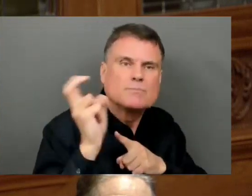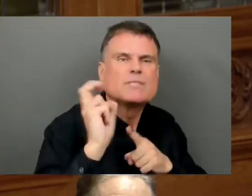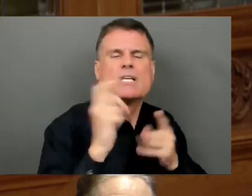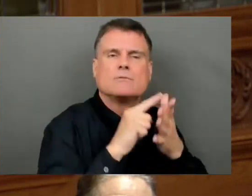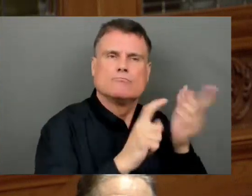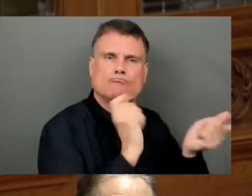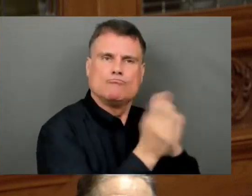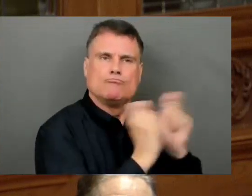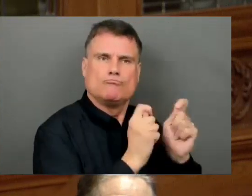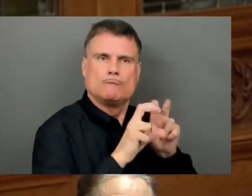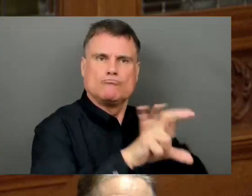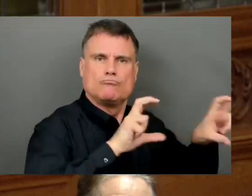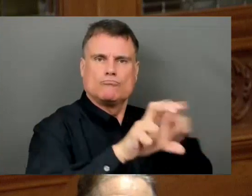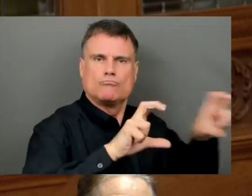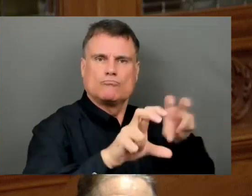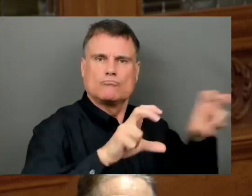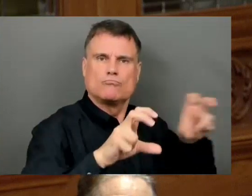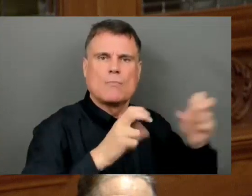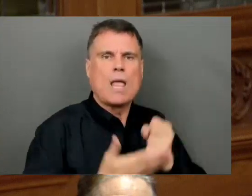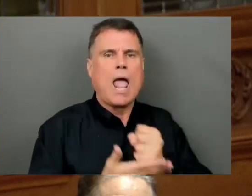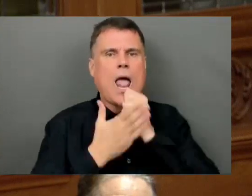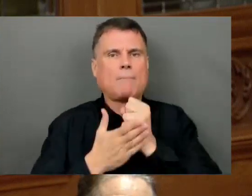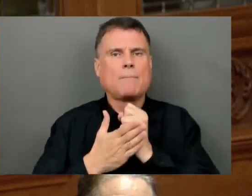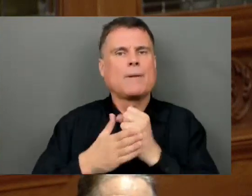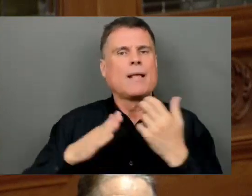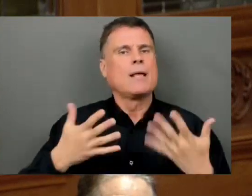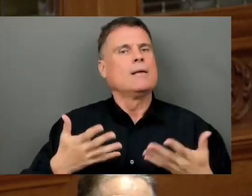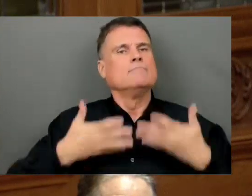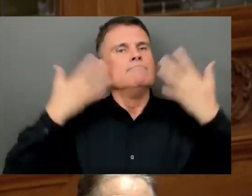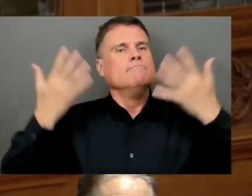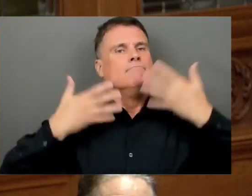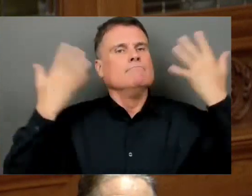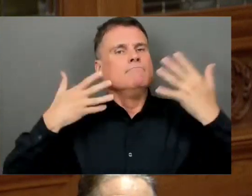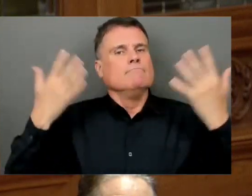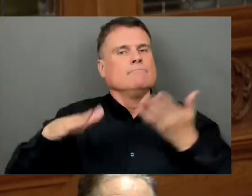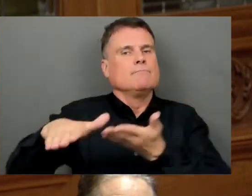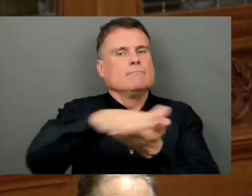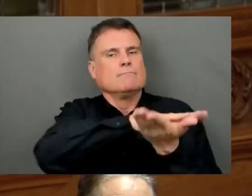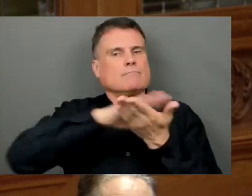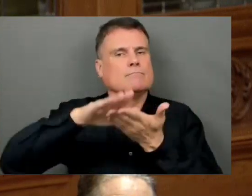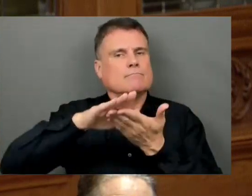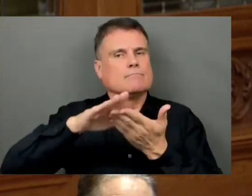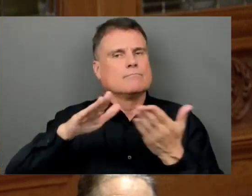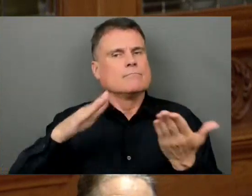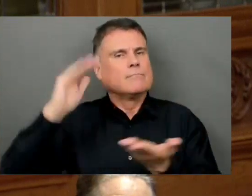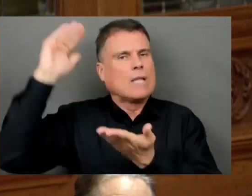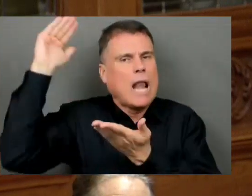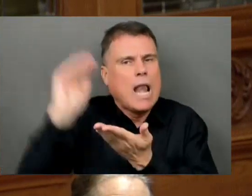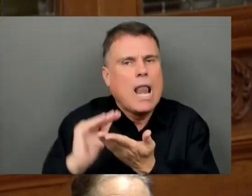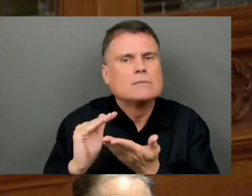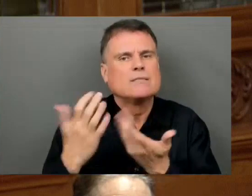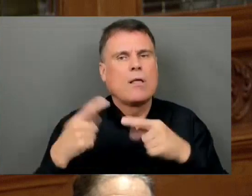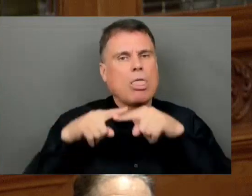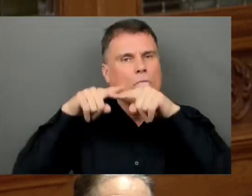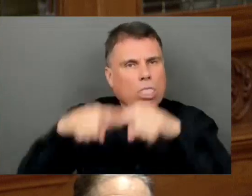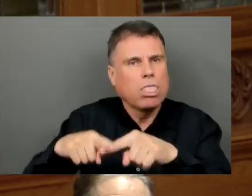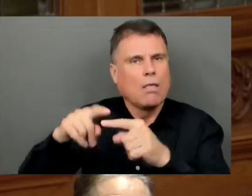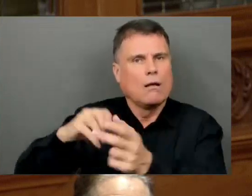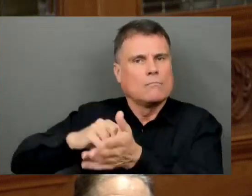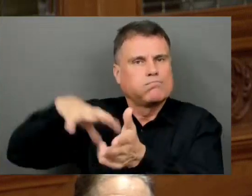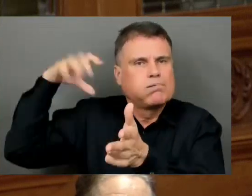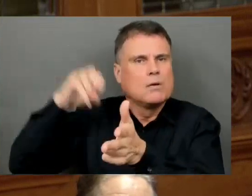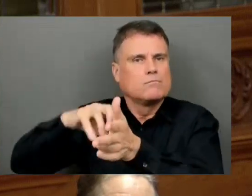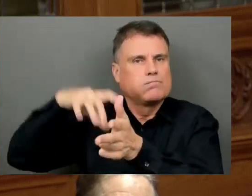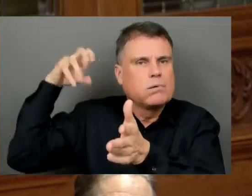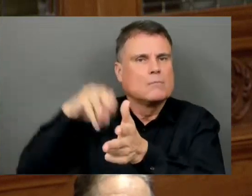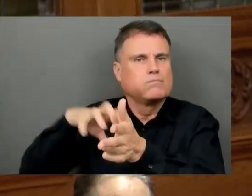affordability by reducing reliance on polluting fossil fuels. This government falls short on climate spending and